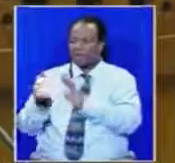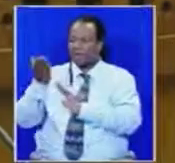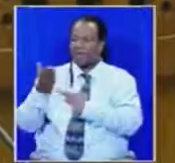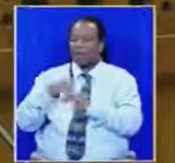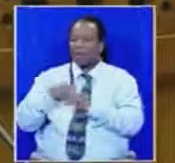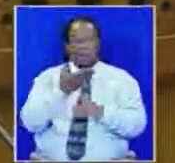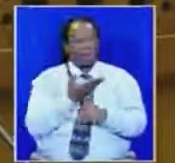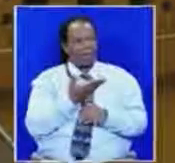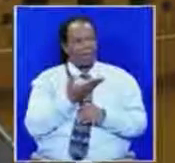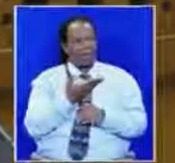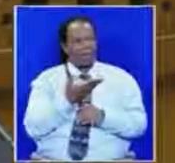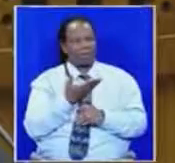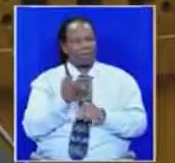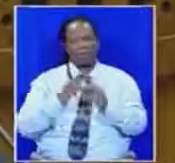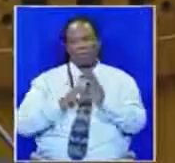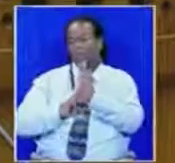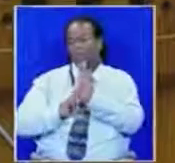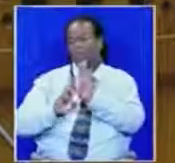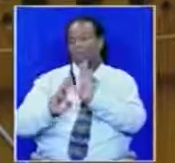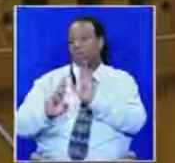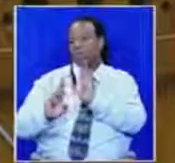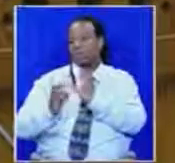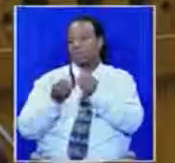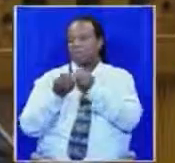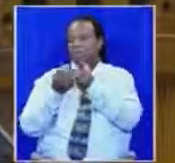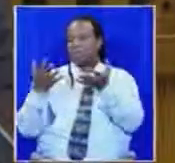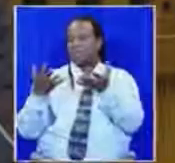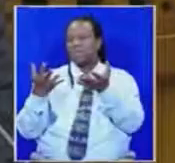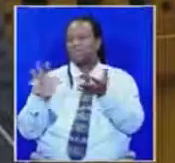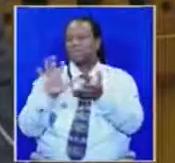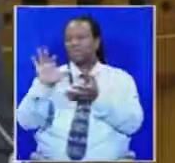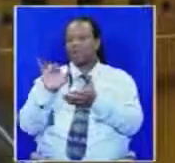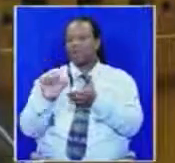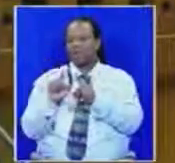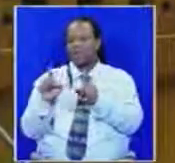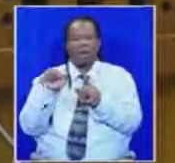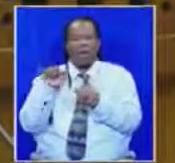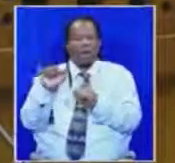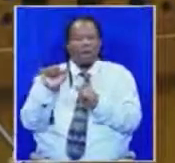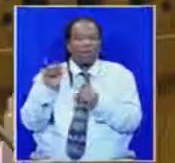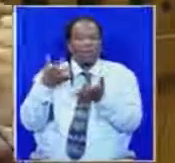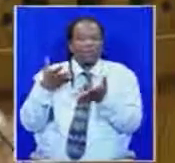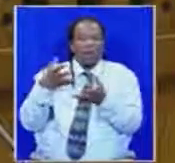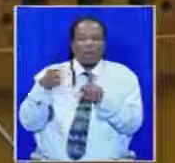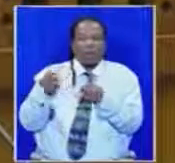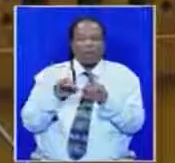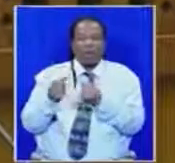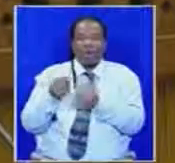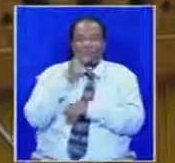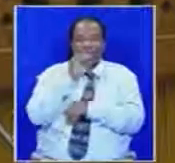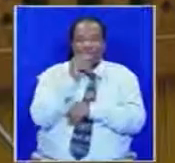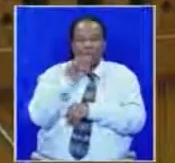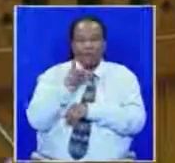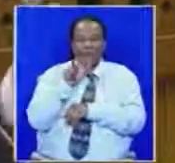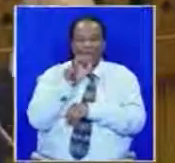We speak up for the millions of South Africans who are struggling under an economic growth rate of 0,8%.